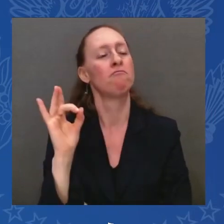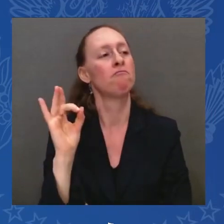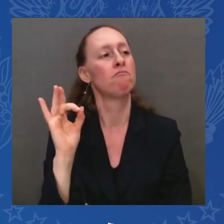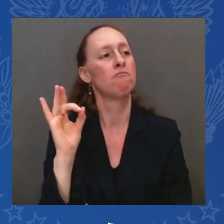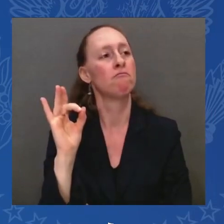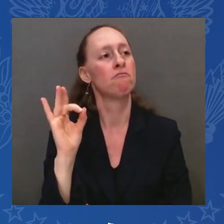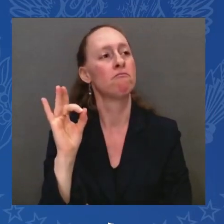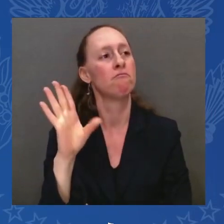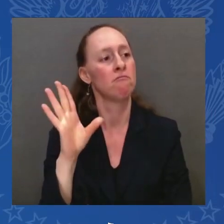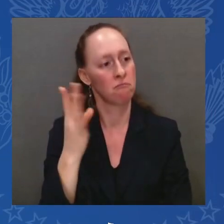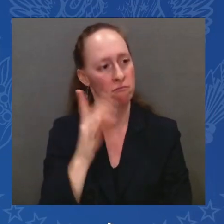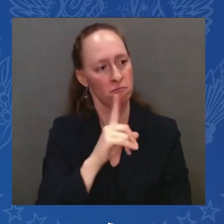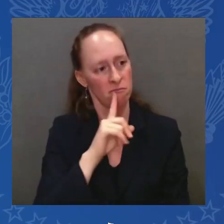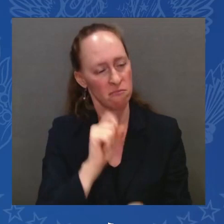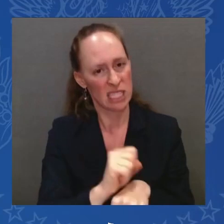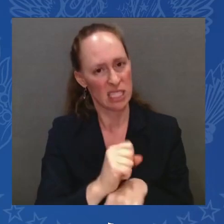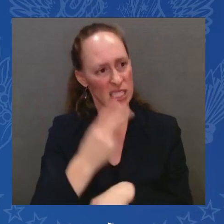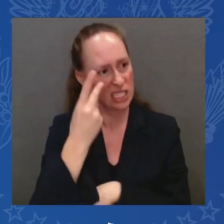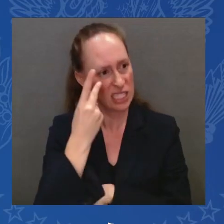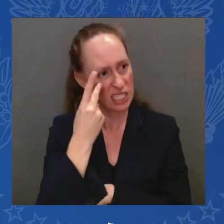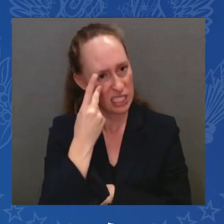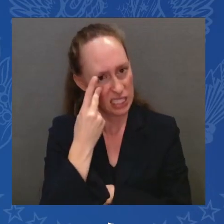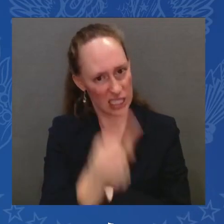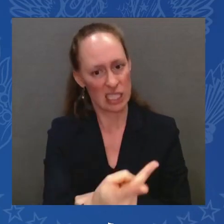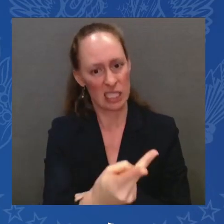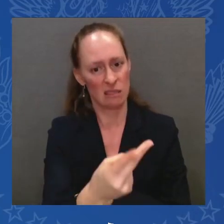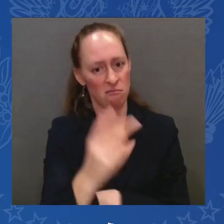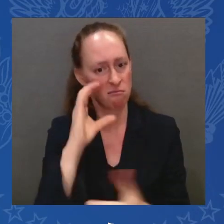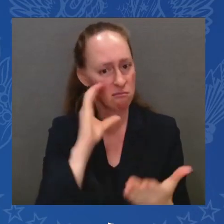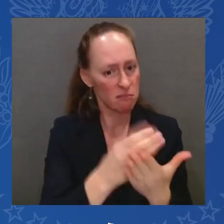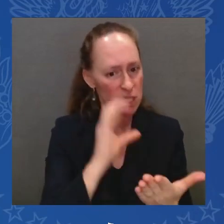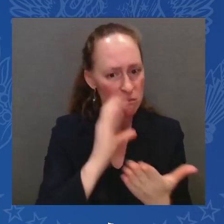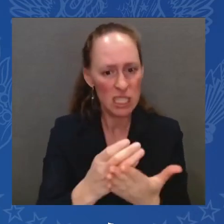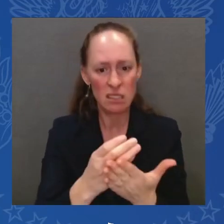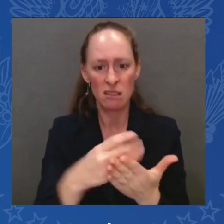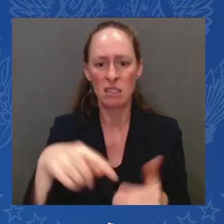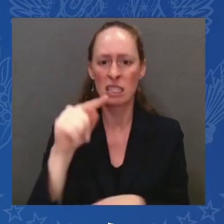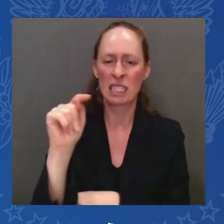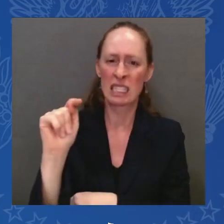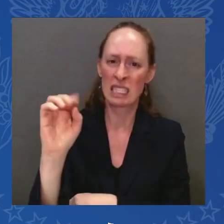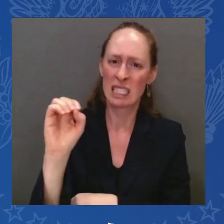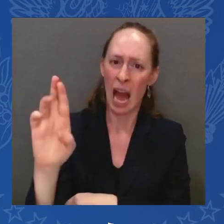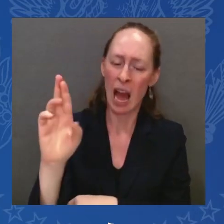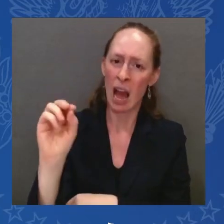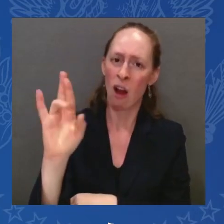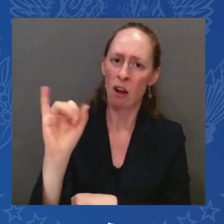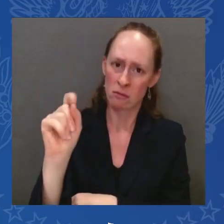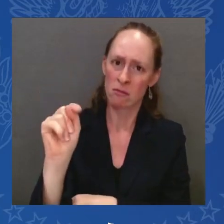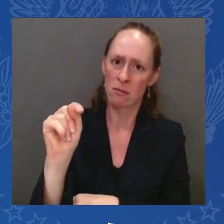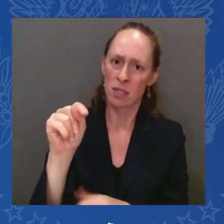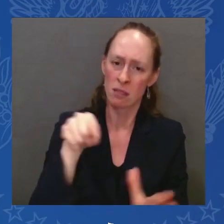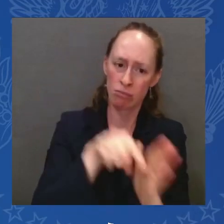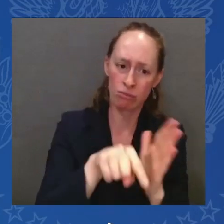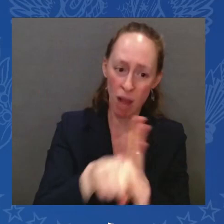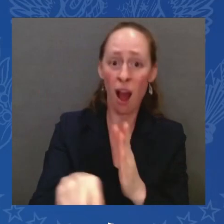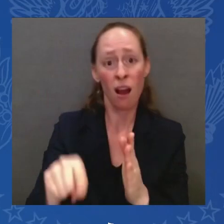beheading children. I never thought I'd ever, anyway, I,